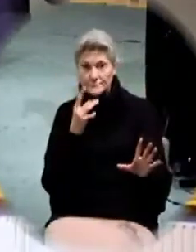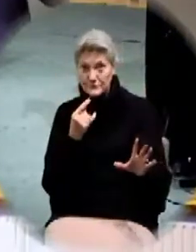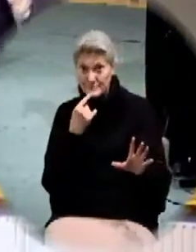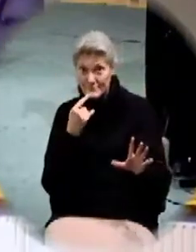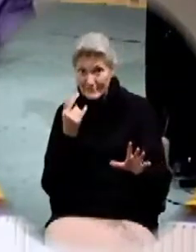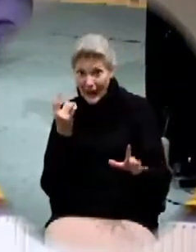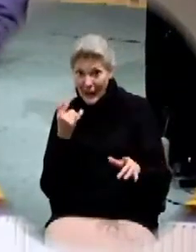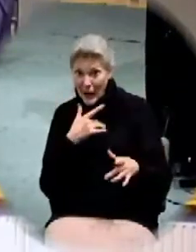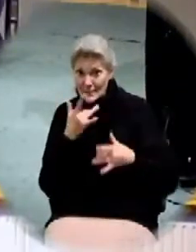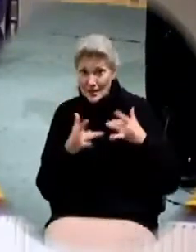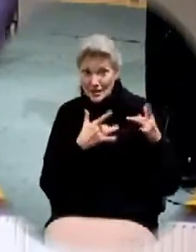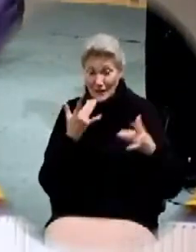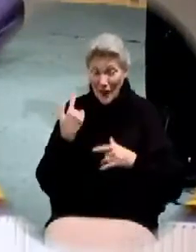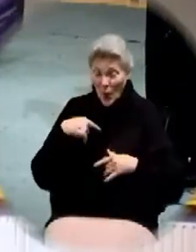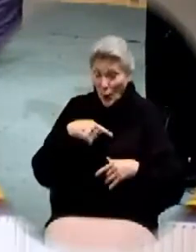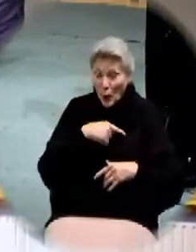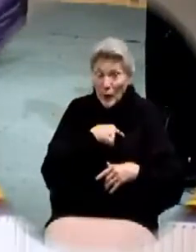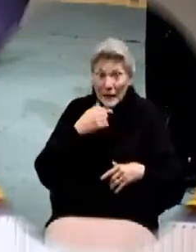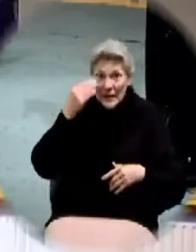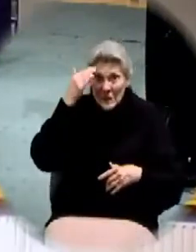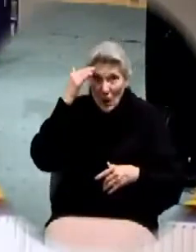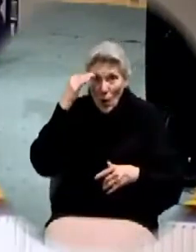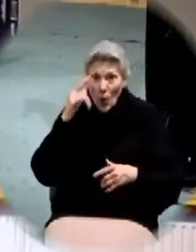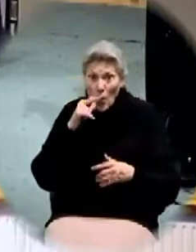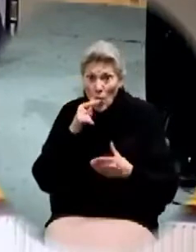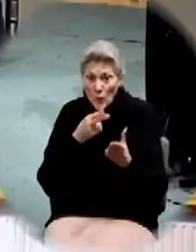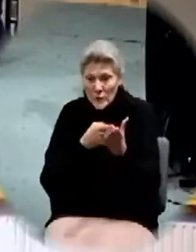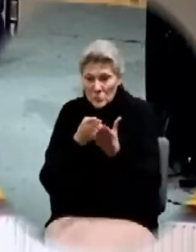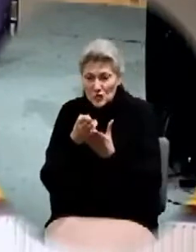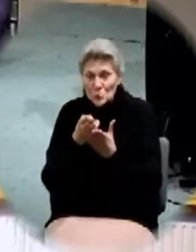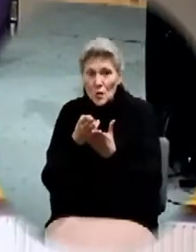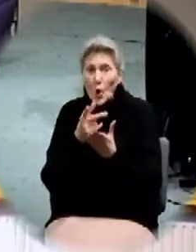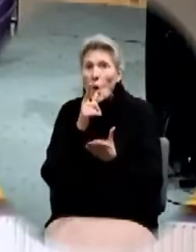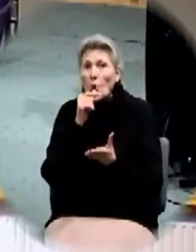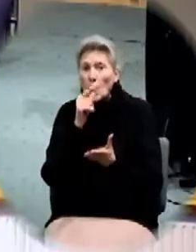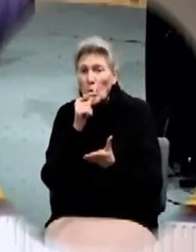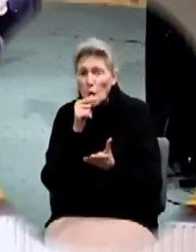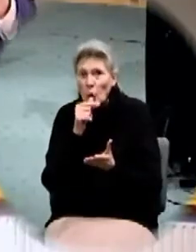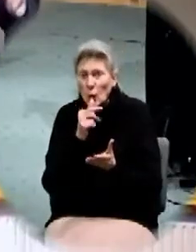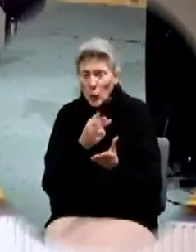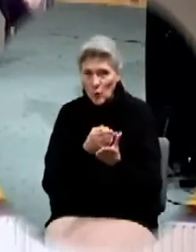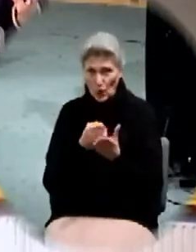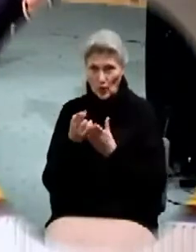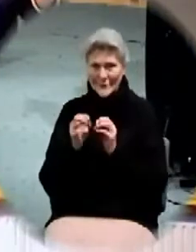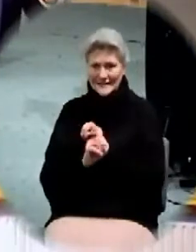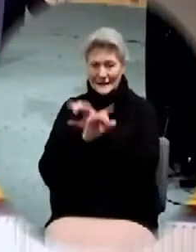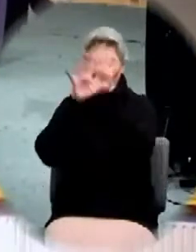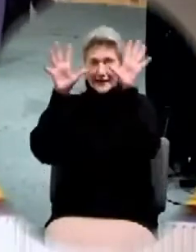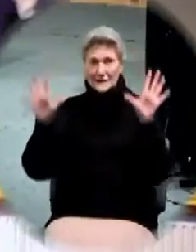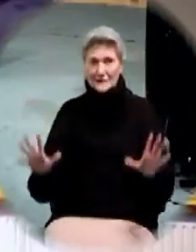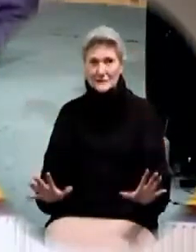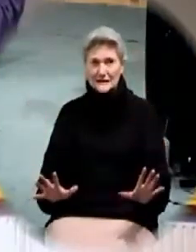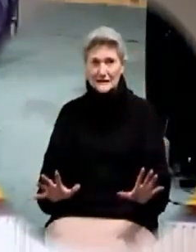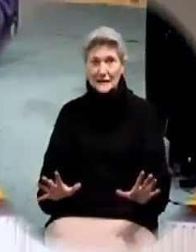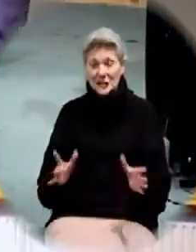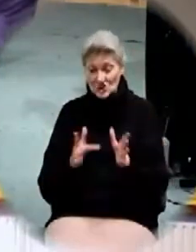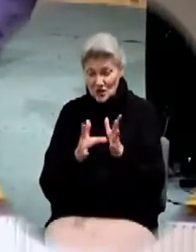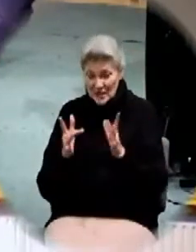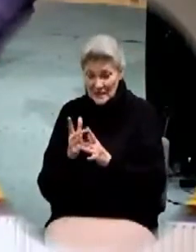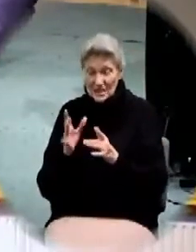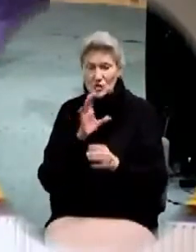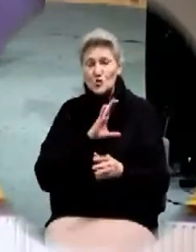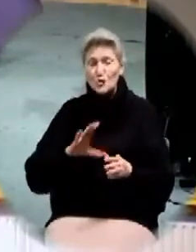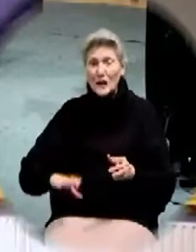excited about this because we know who not what we know who light is Jesus